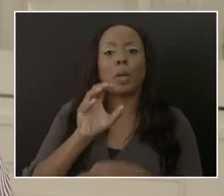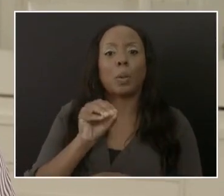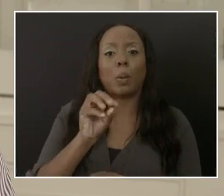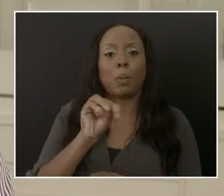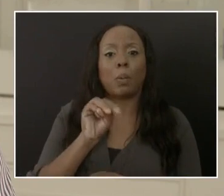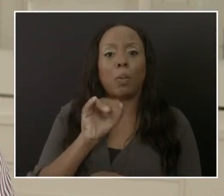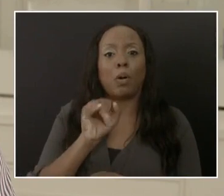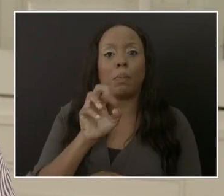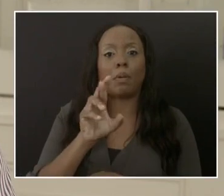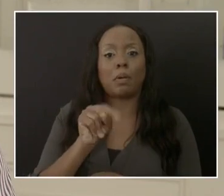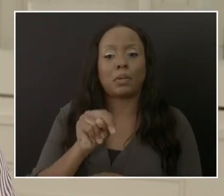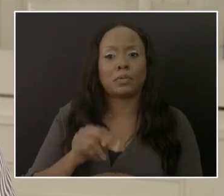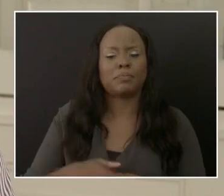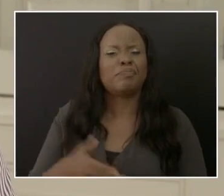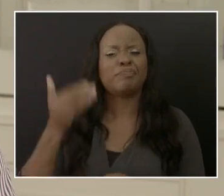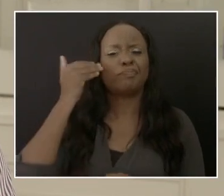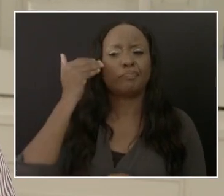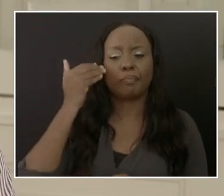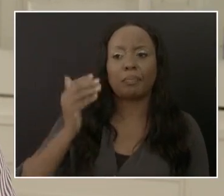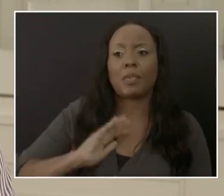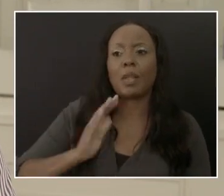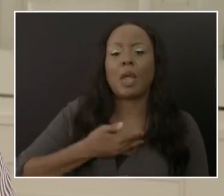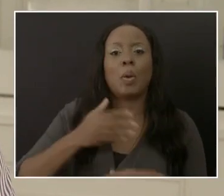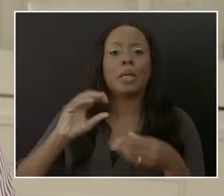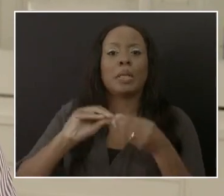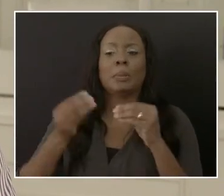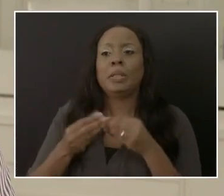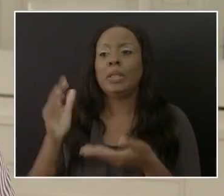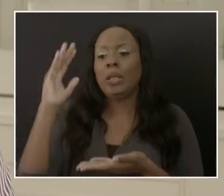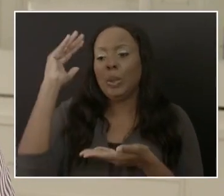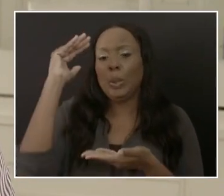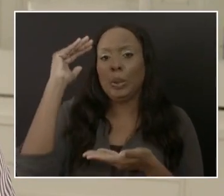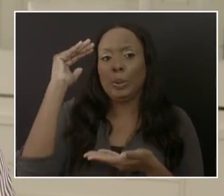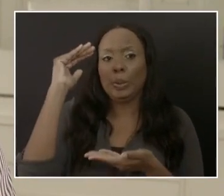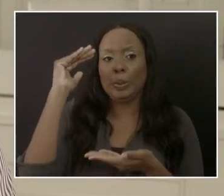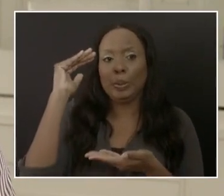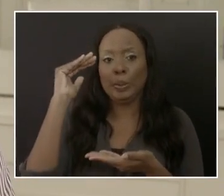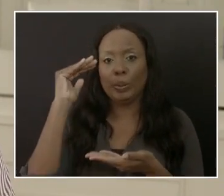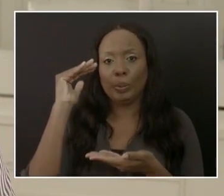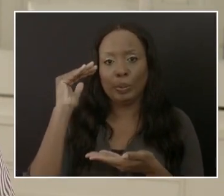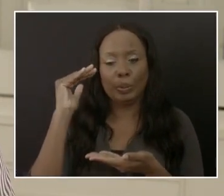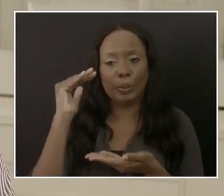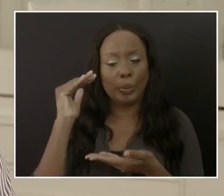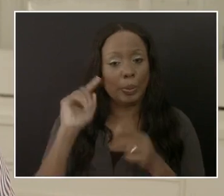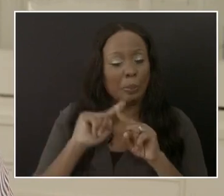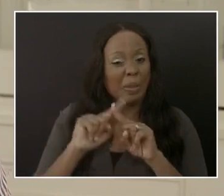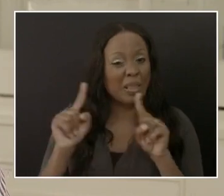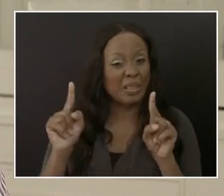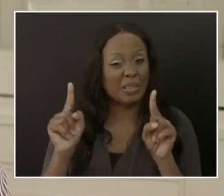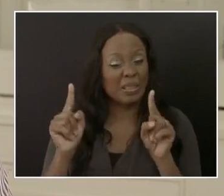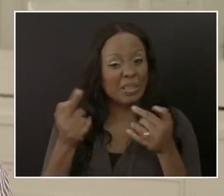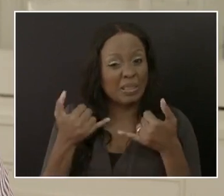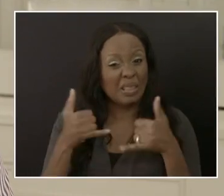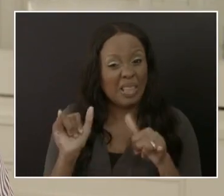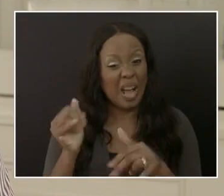our numbers are trending downwards. But I say so with caution.